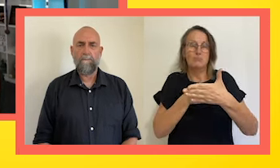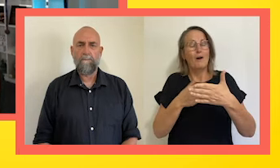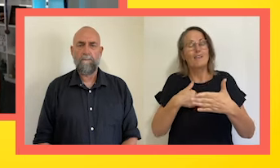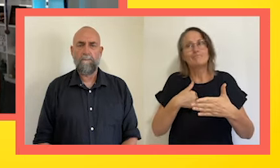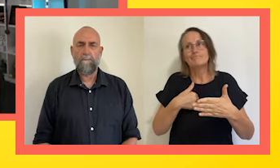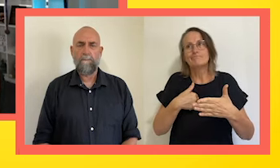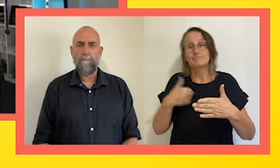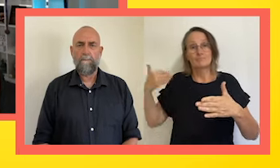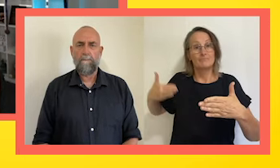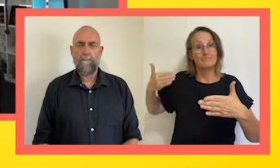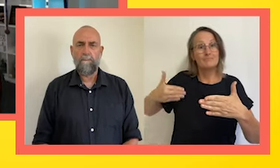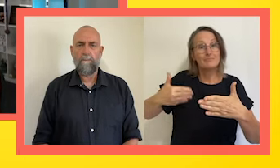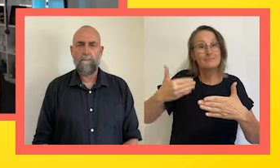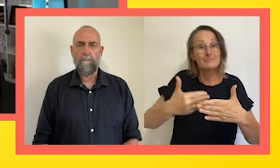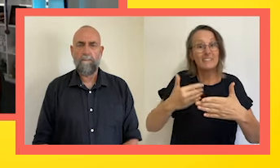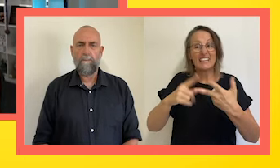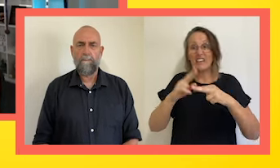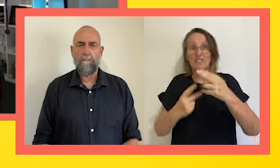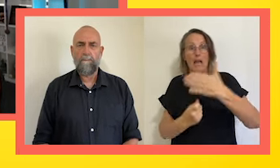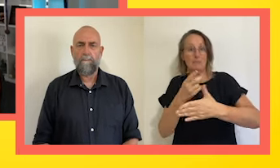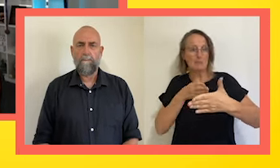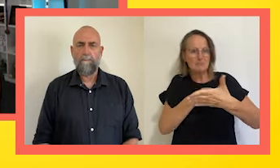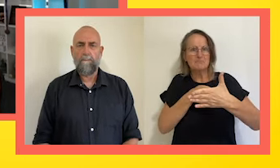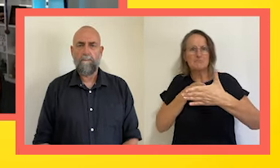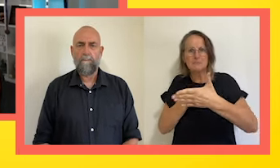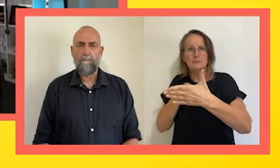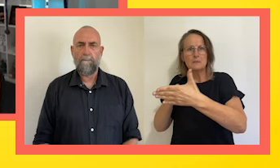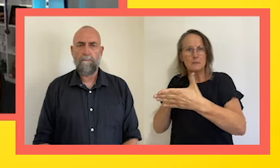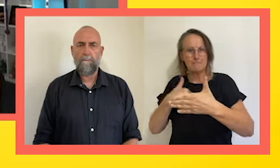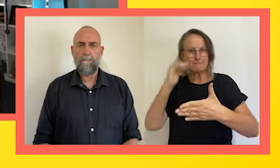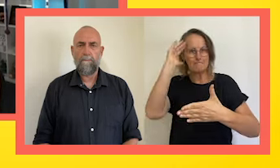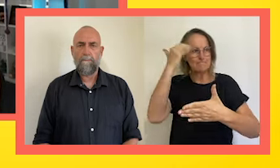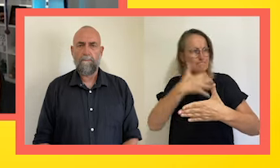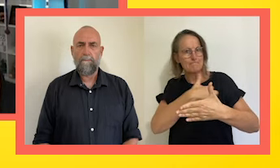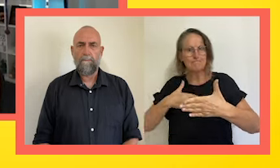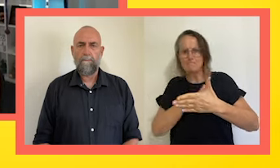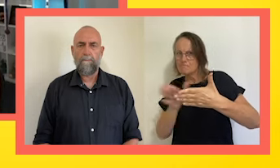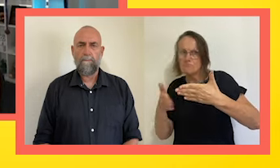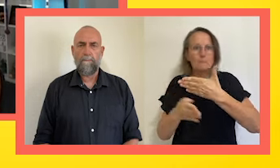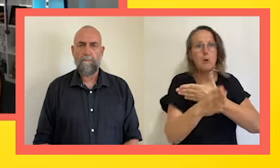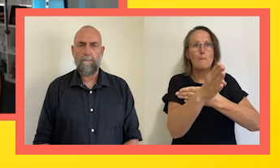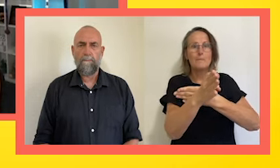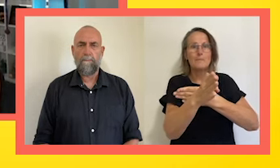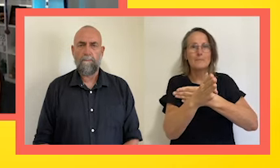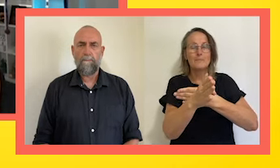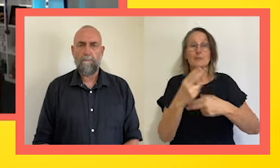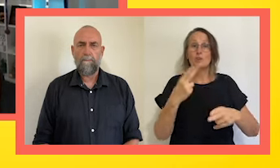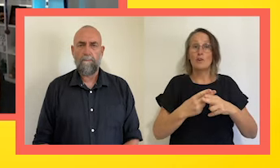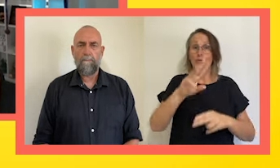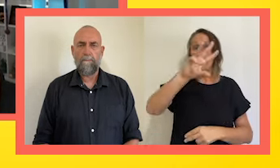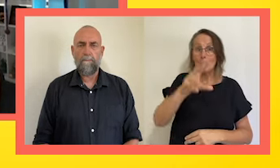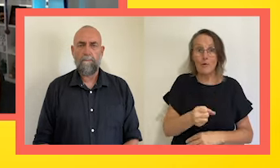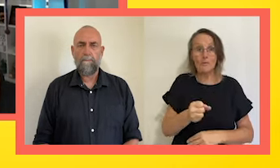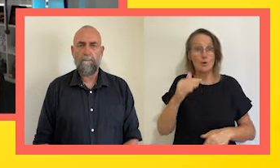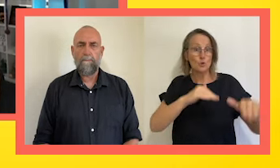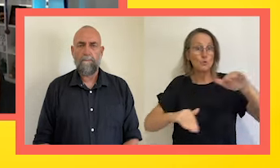the best moments in my career have been the hurdles, because those have been the ones that have made me a much better athlete. Within Paralympic swimming, there's